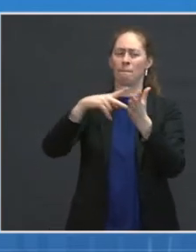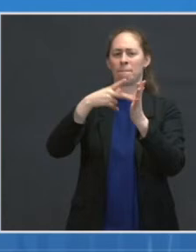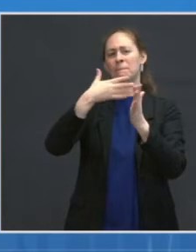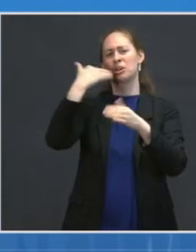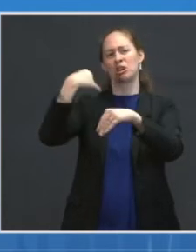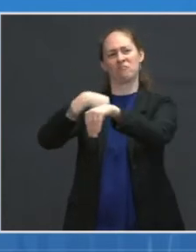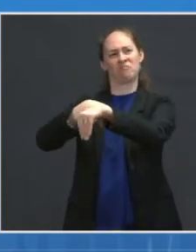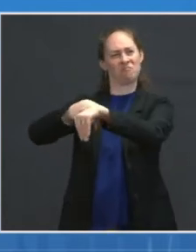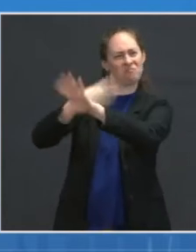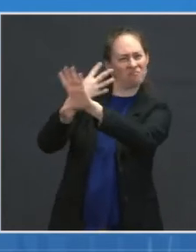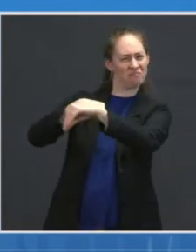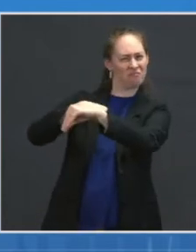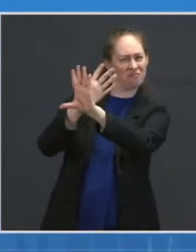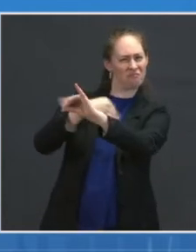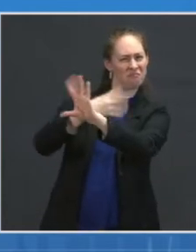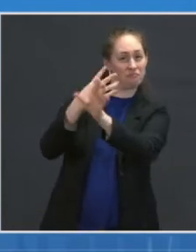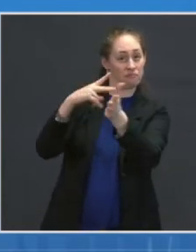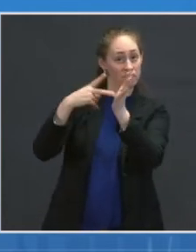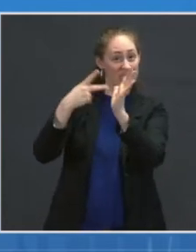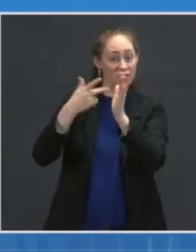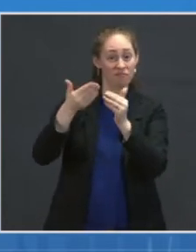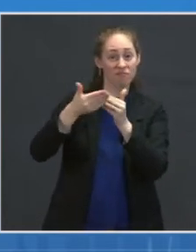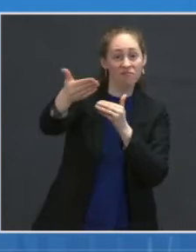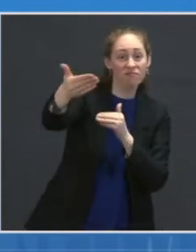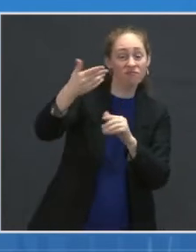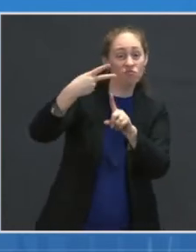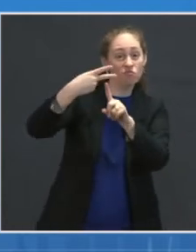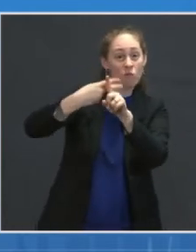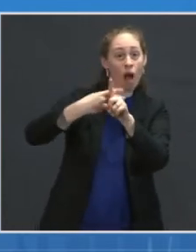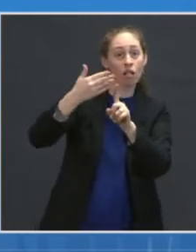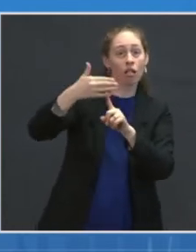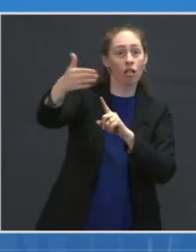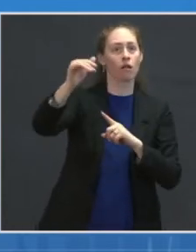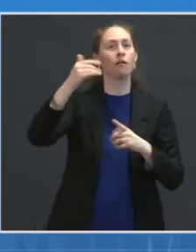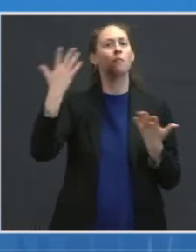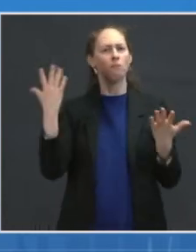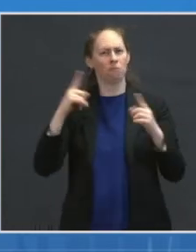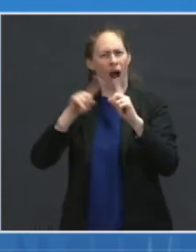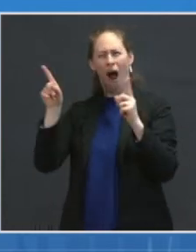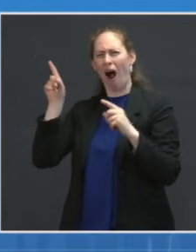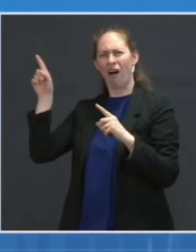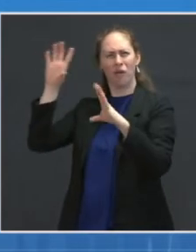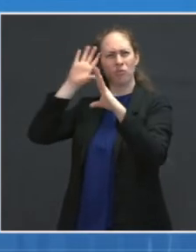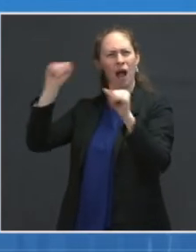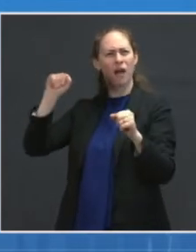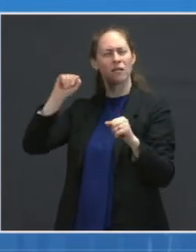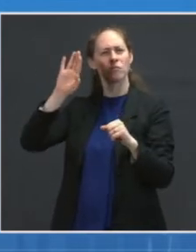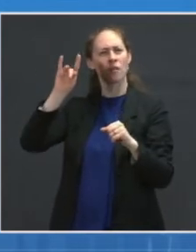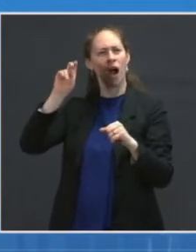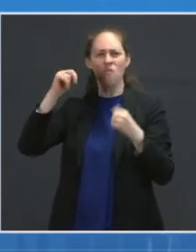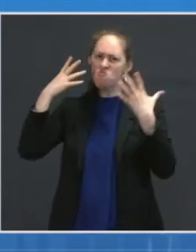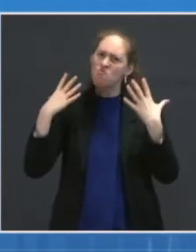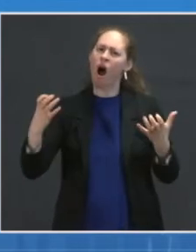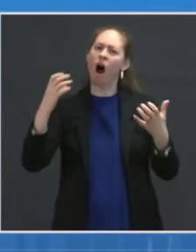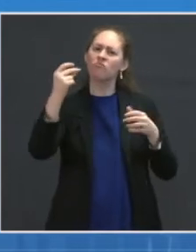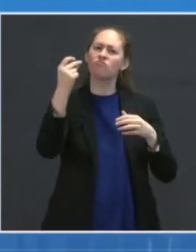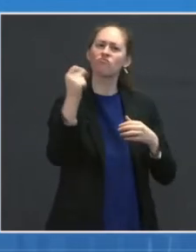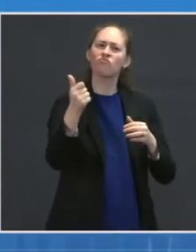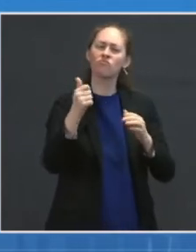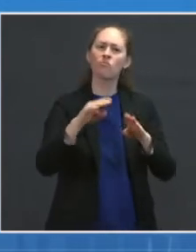just about two months from now, the president intends to make good on that promise of full-time in-person schooling.